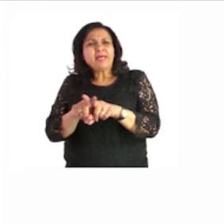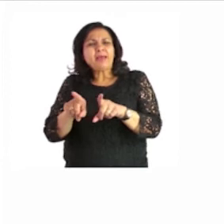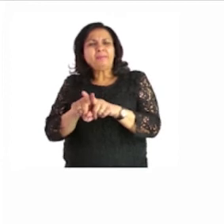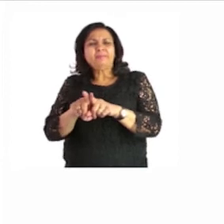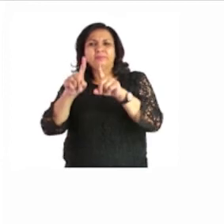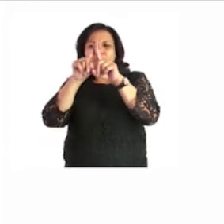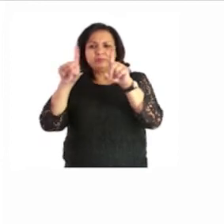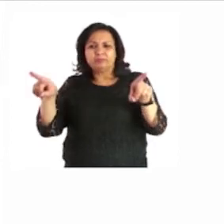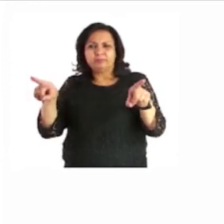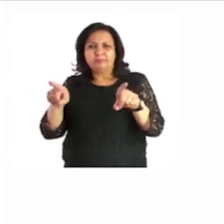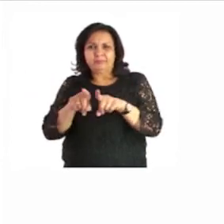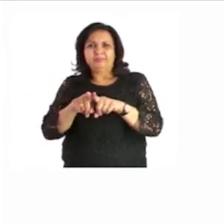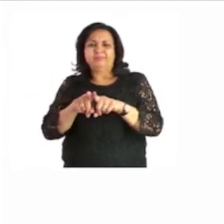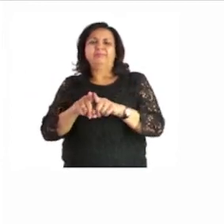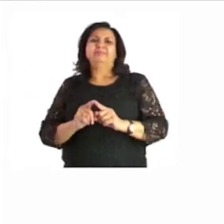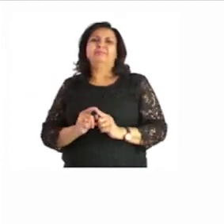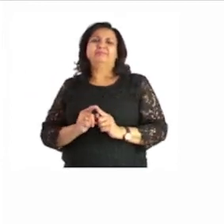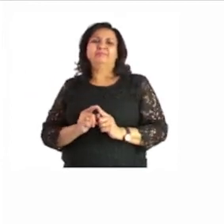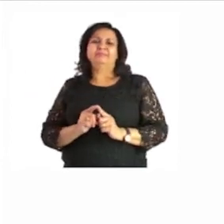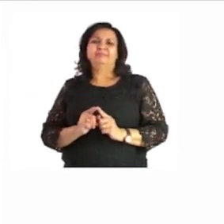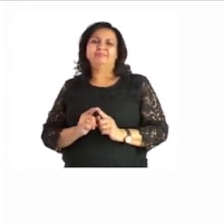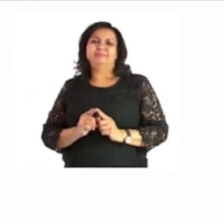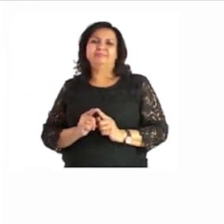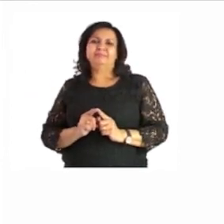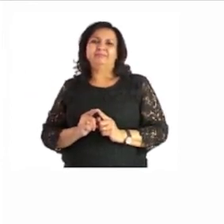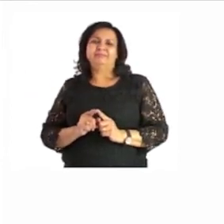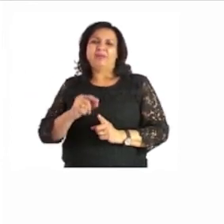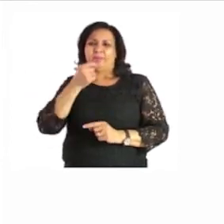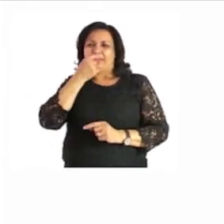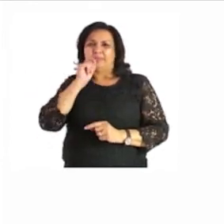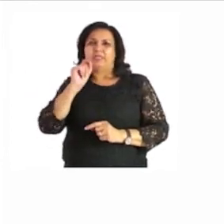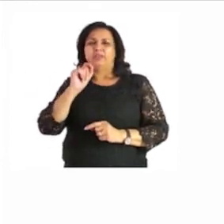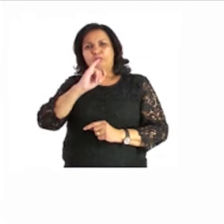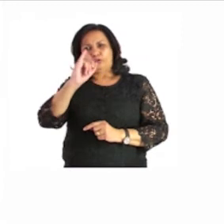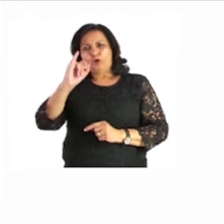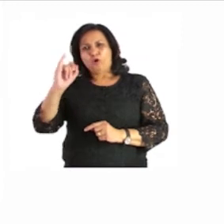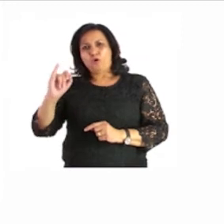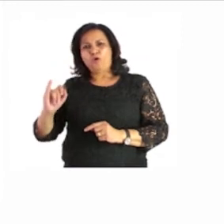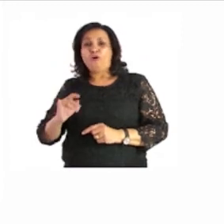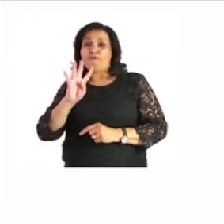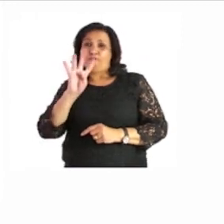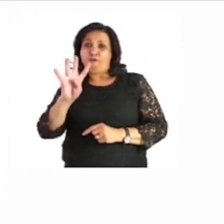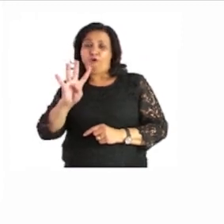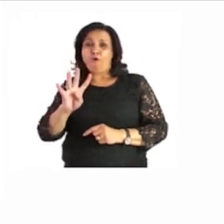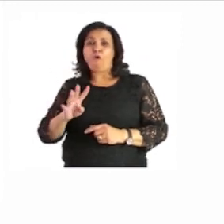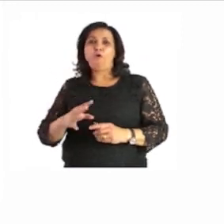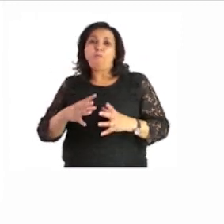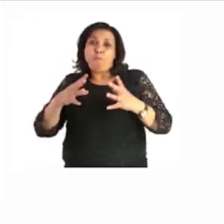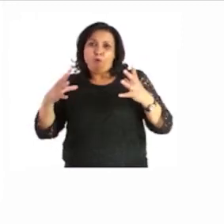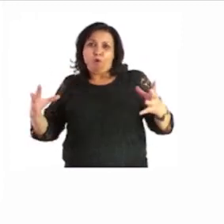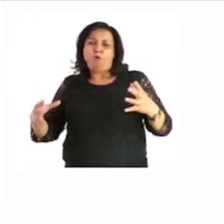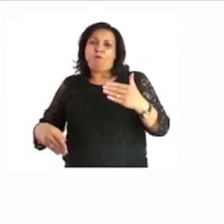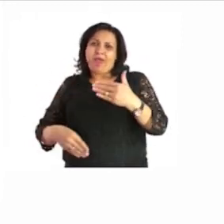you draw your little fishes try to hold your pencil correctly and draw four more fishes